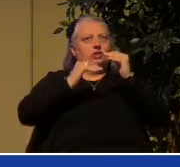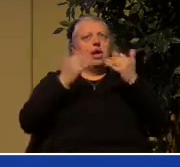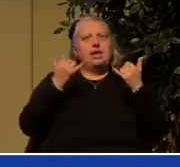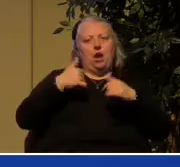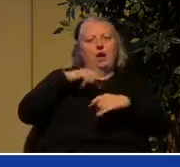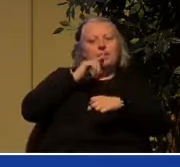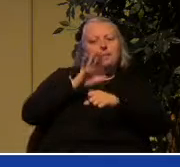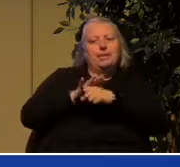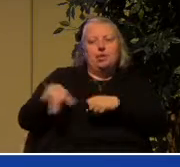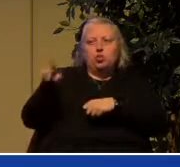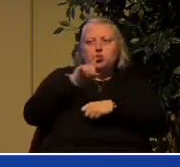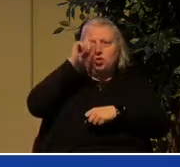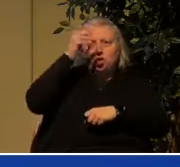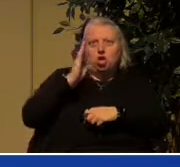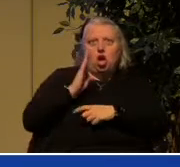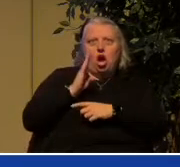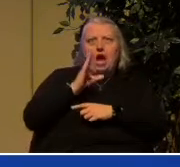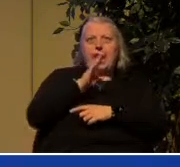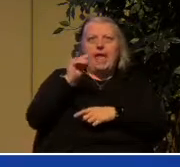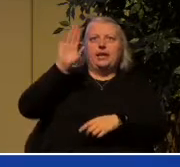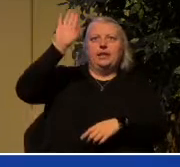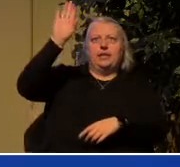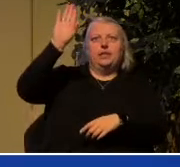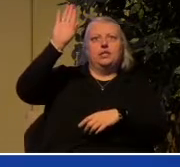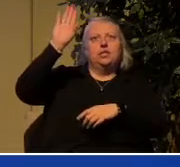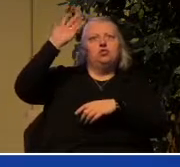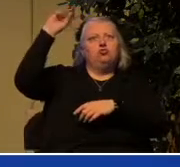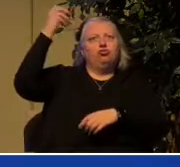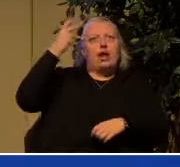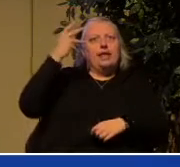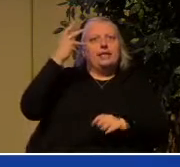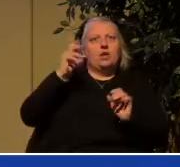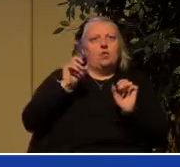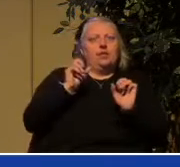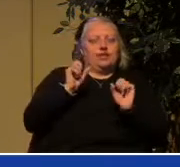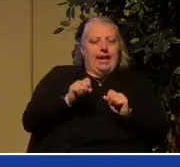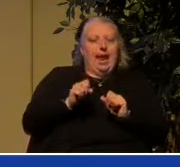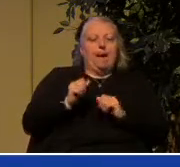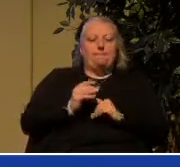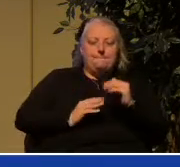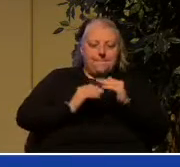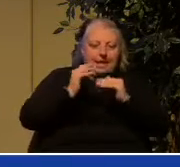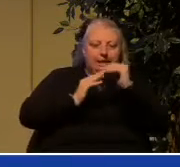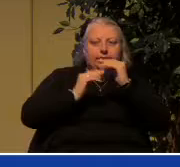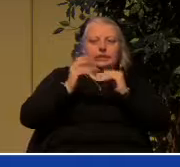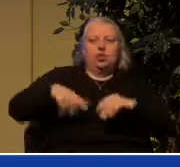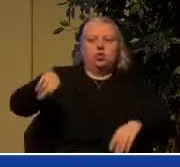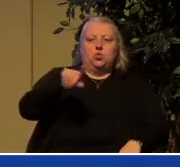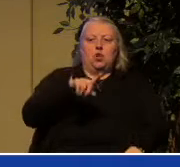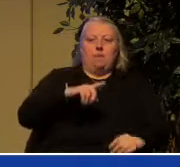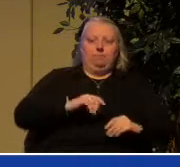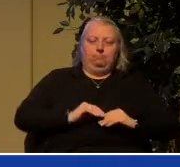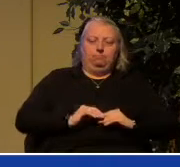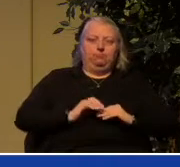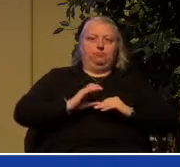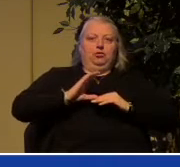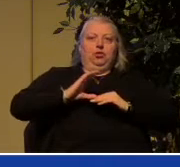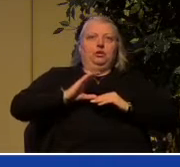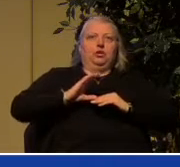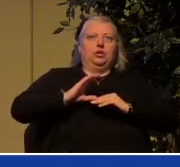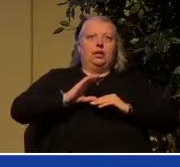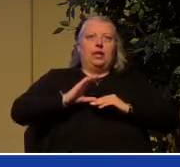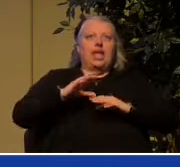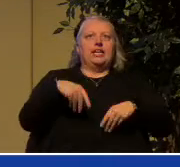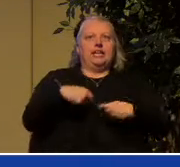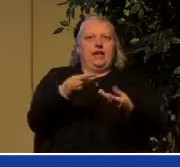grace which can build you up and give you an inheritance among all